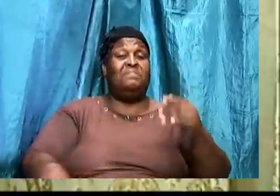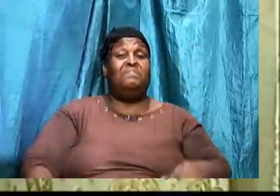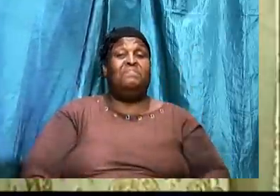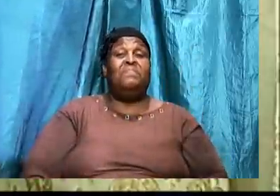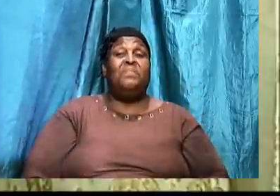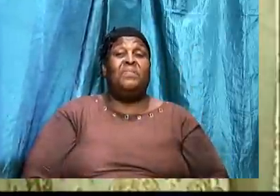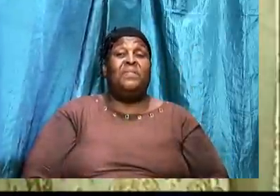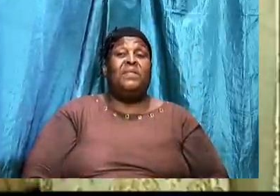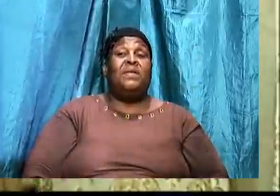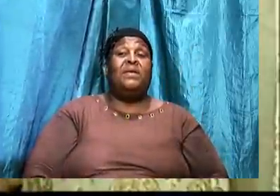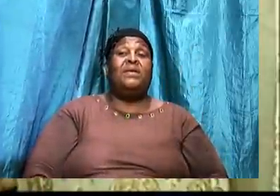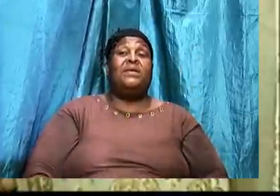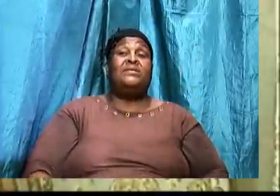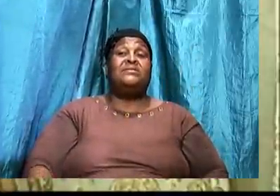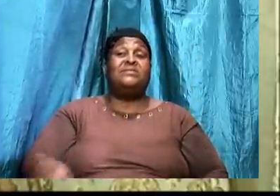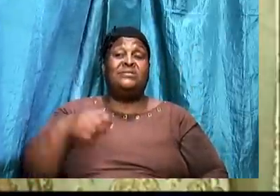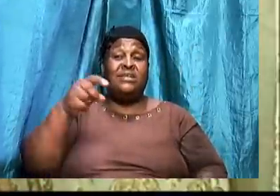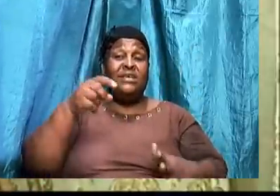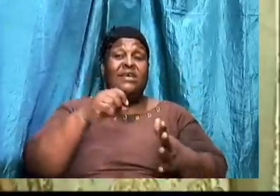But he said. That it is written.